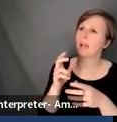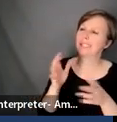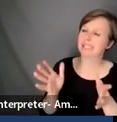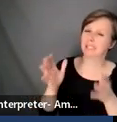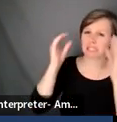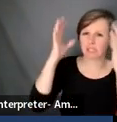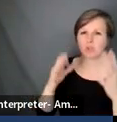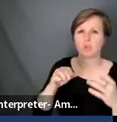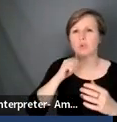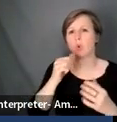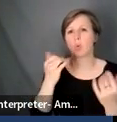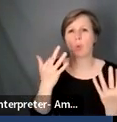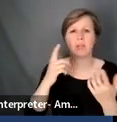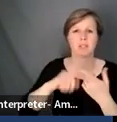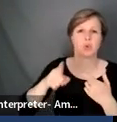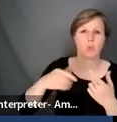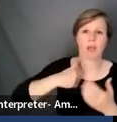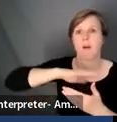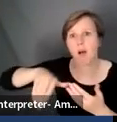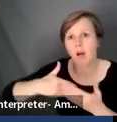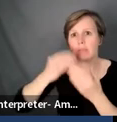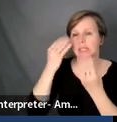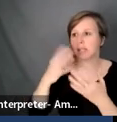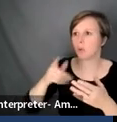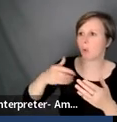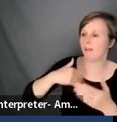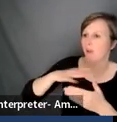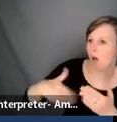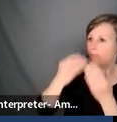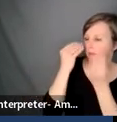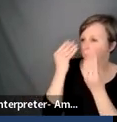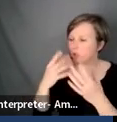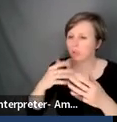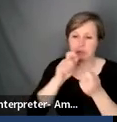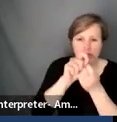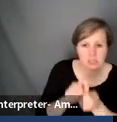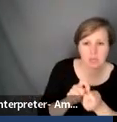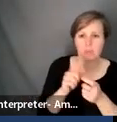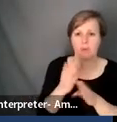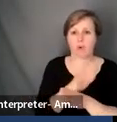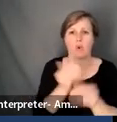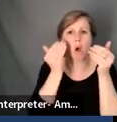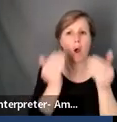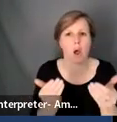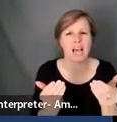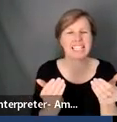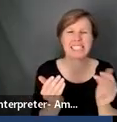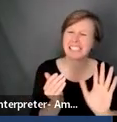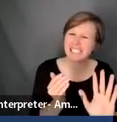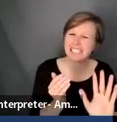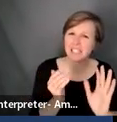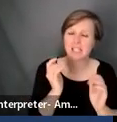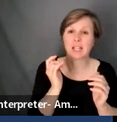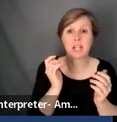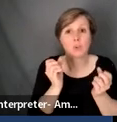until you have all of the details, all of the information, you're the perfect facilitator before, um, you engage. And so, and so doing,